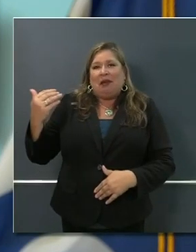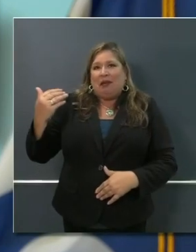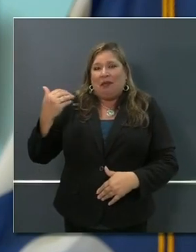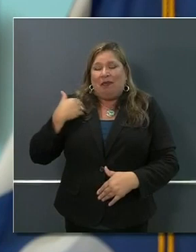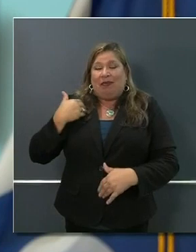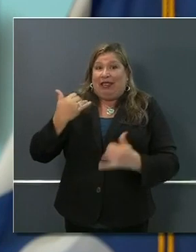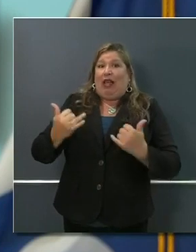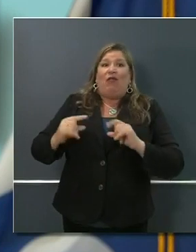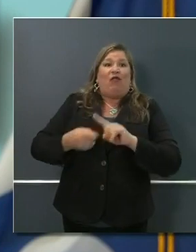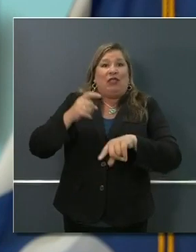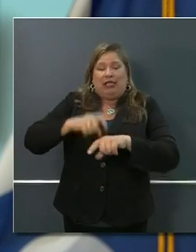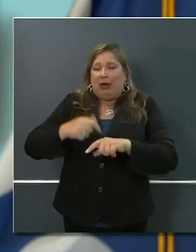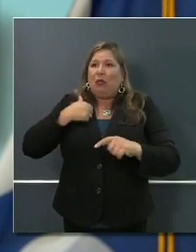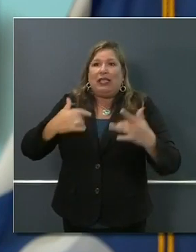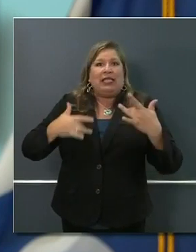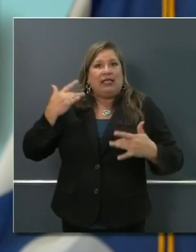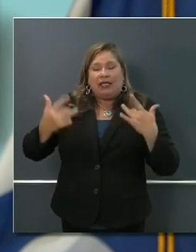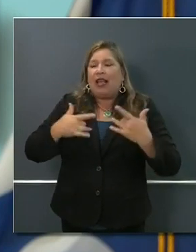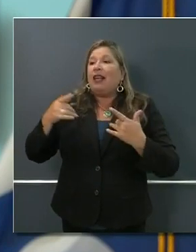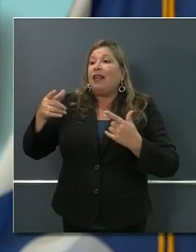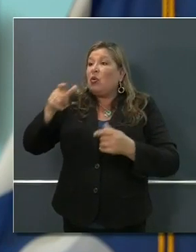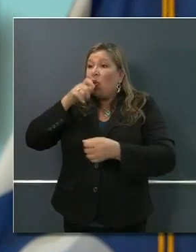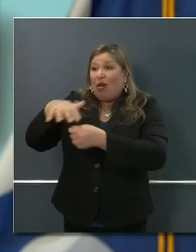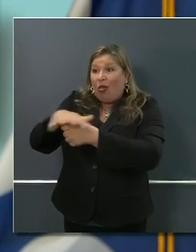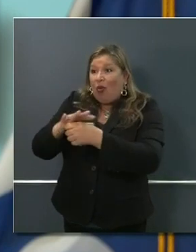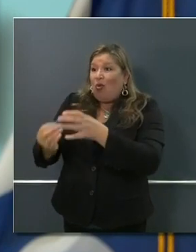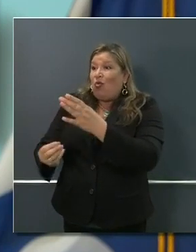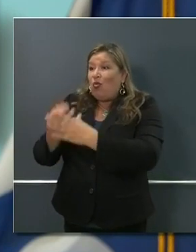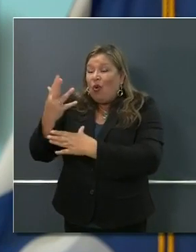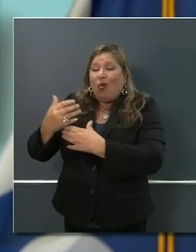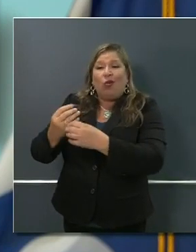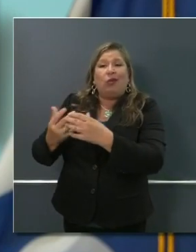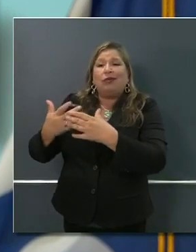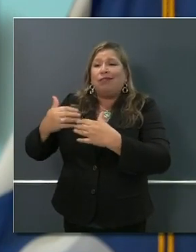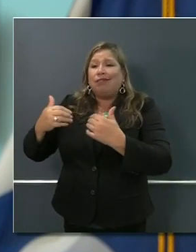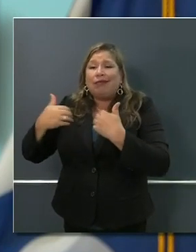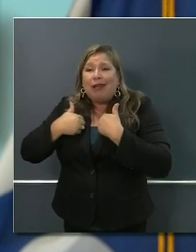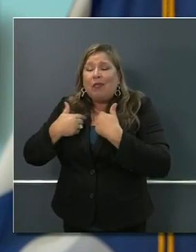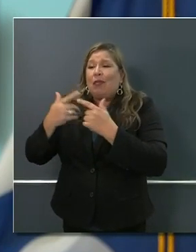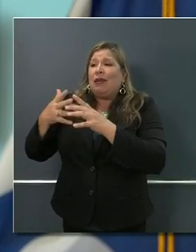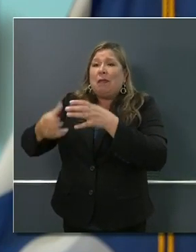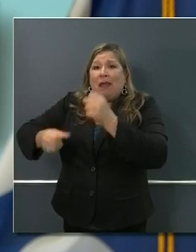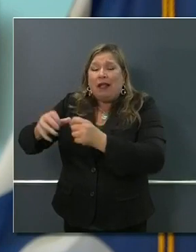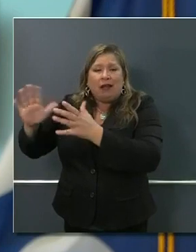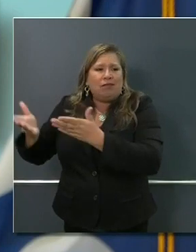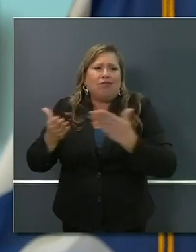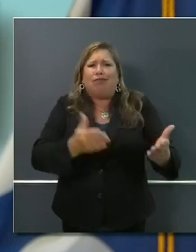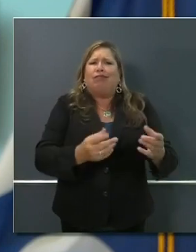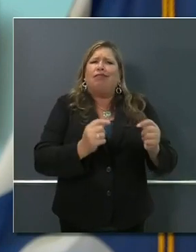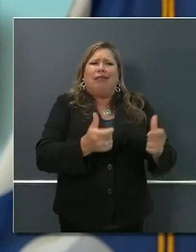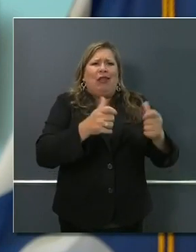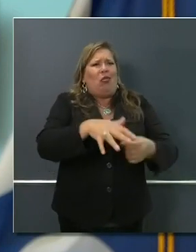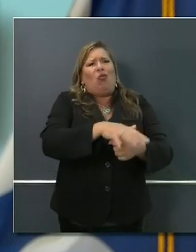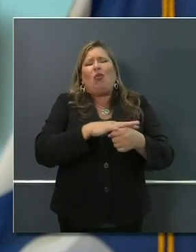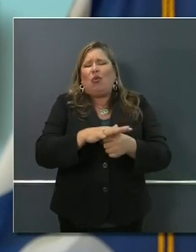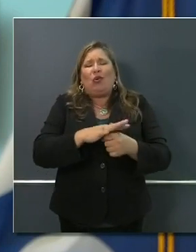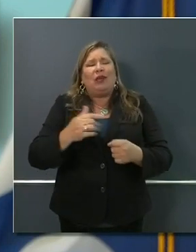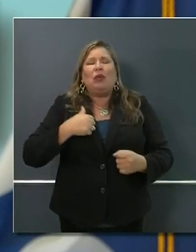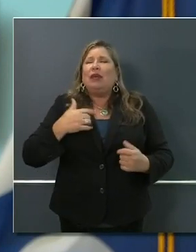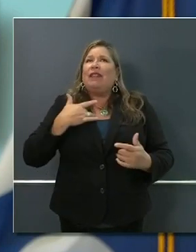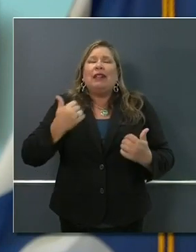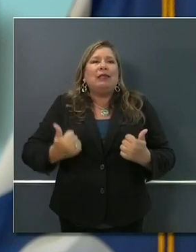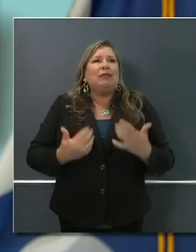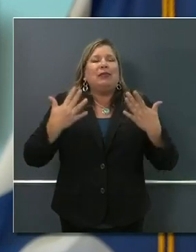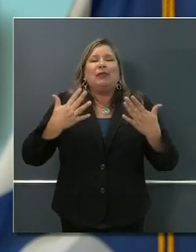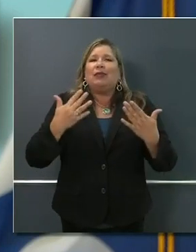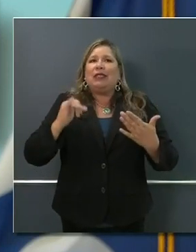very excited about this. It's the spirit that finds the best of California and a spirit that certainly, I hope,